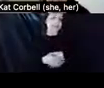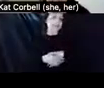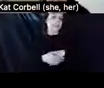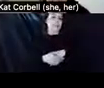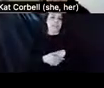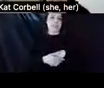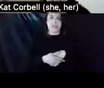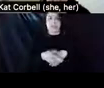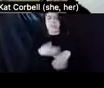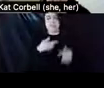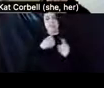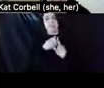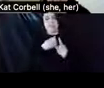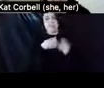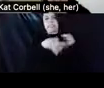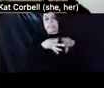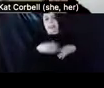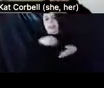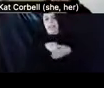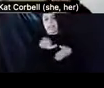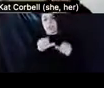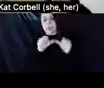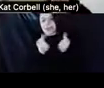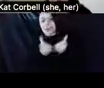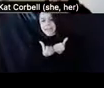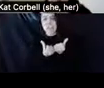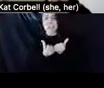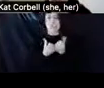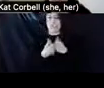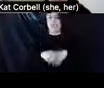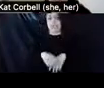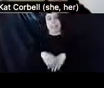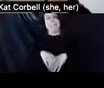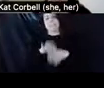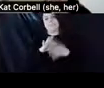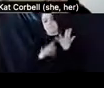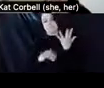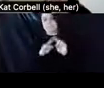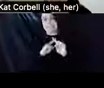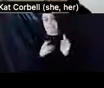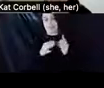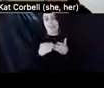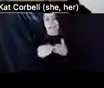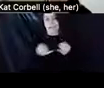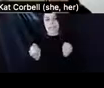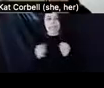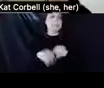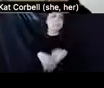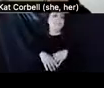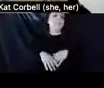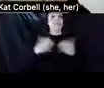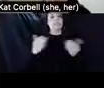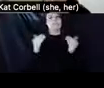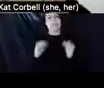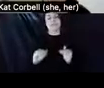that's office of mental health, DOHMH, department of health and mental hygiene, et cetera, guidelines. A tenant in permanent supportive